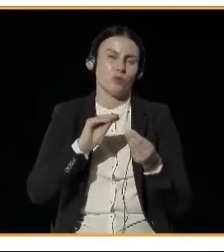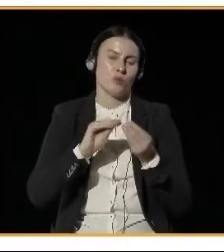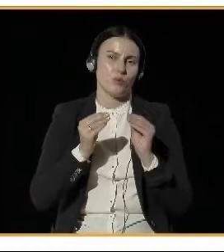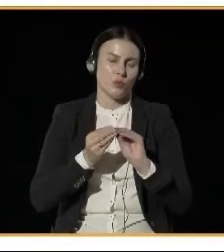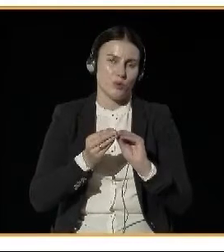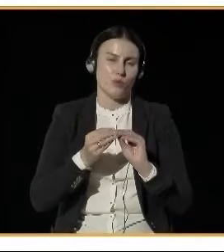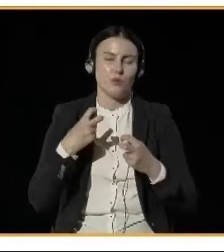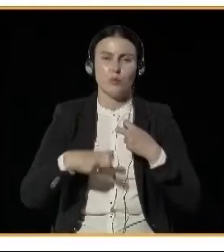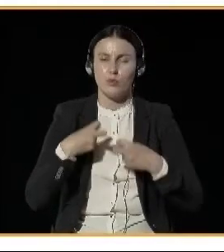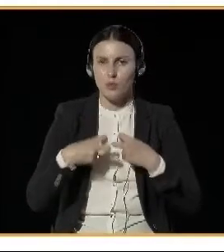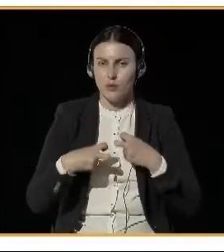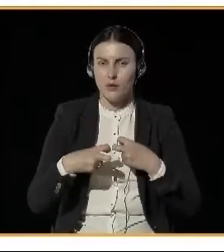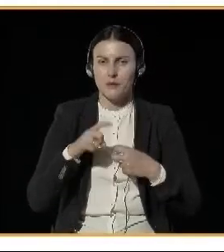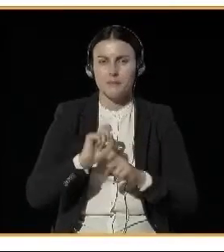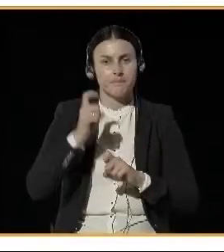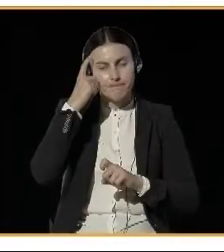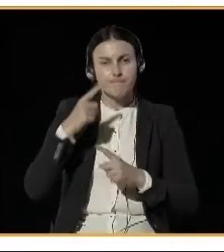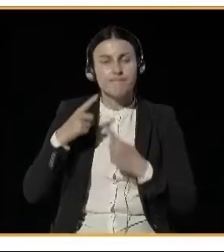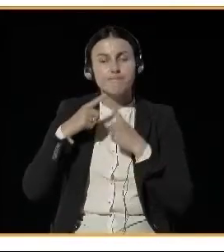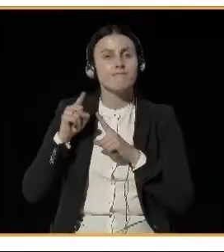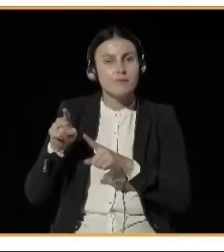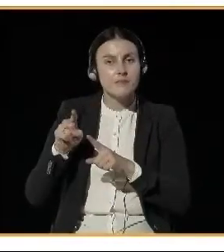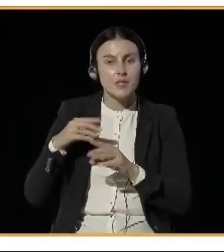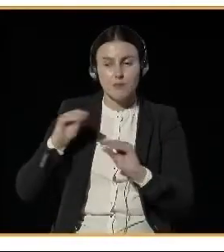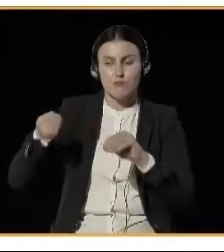case to make sure that the traffic does not increase.